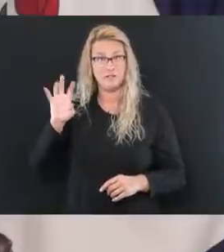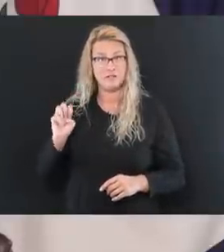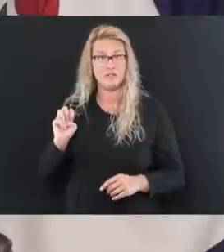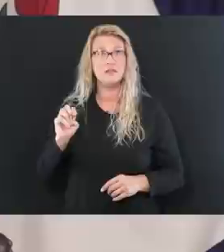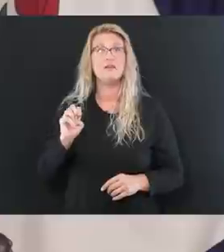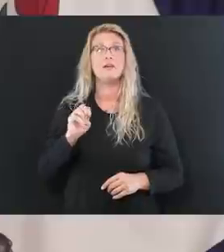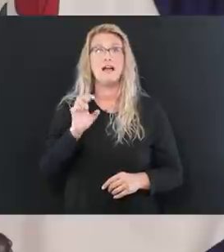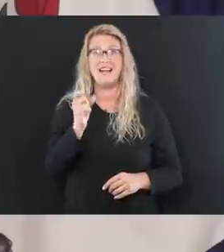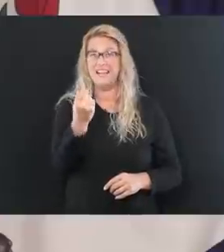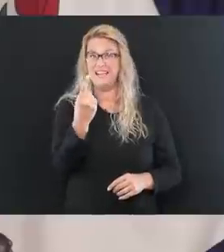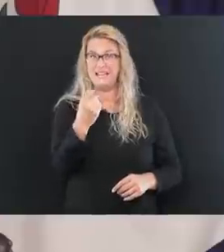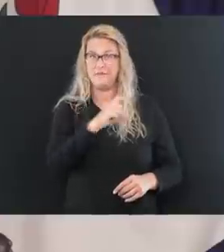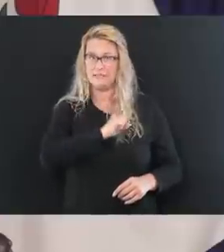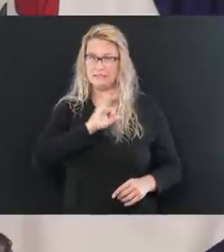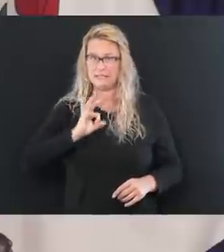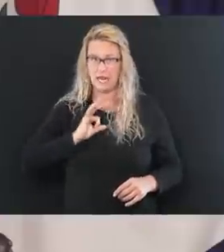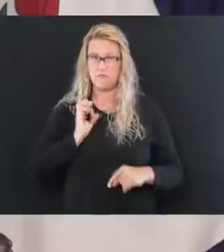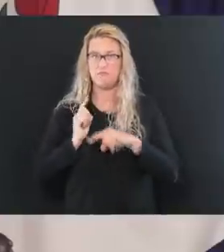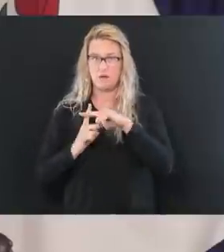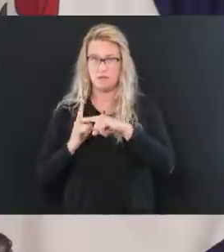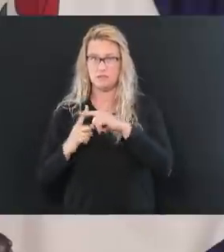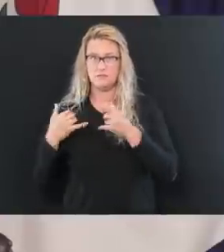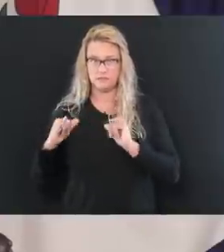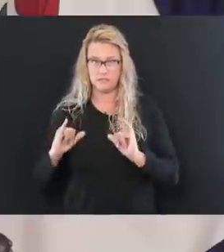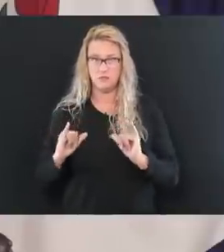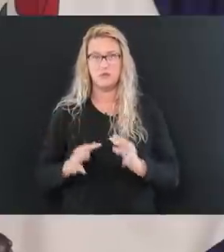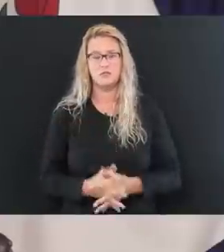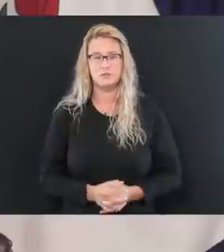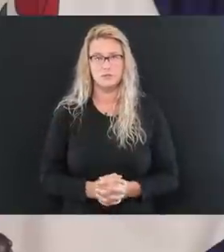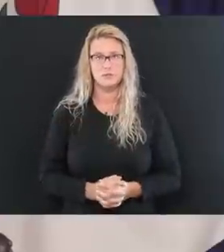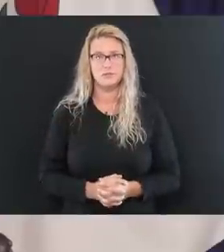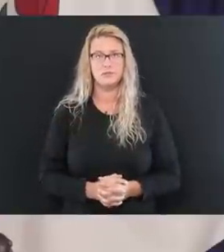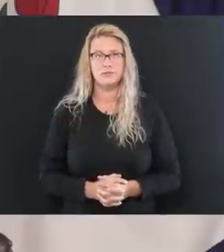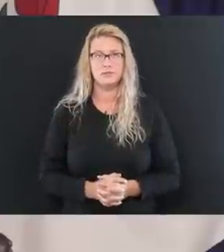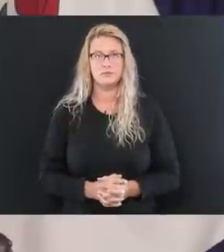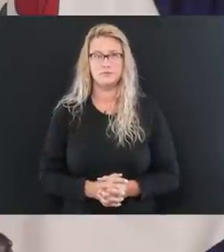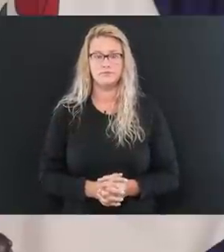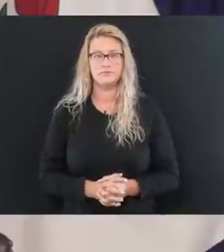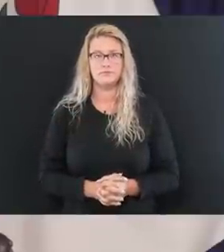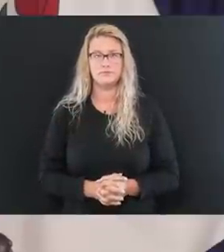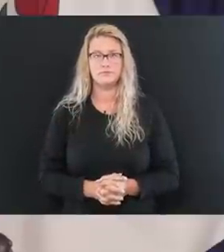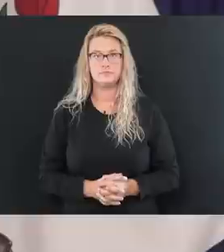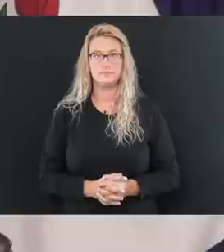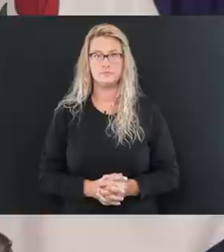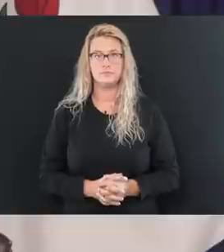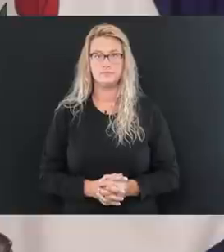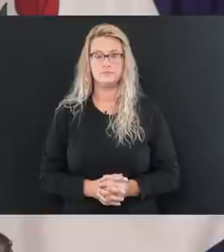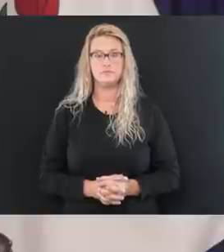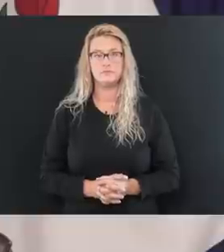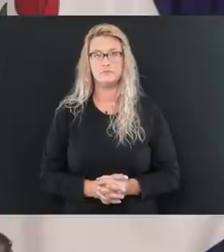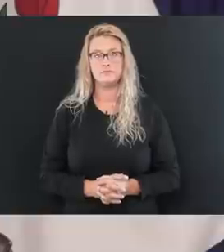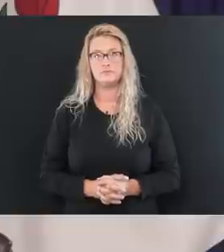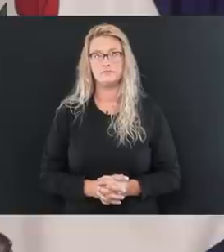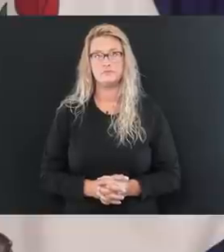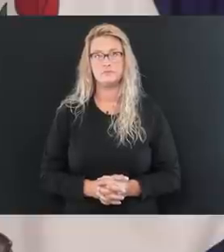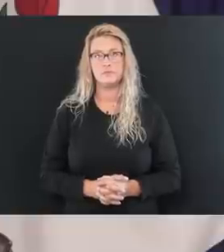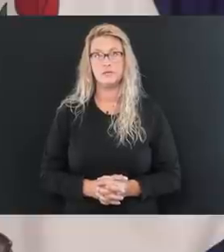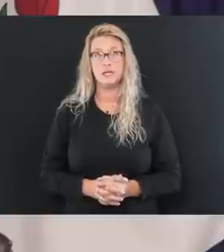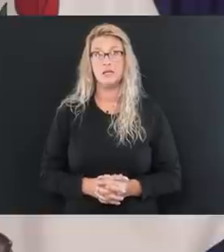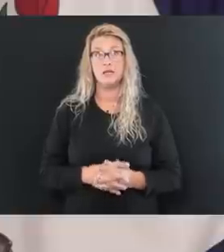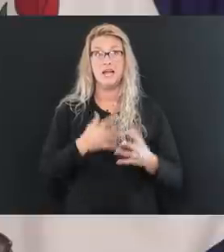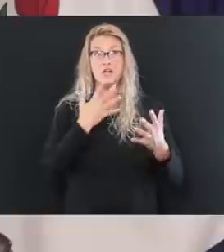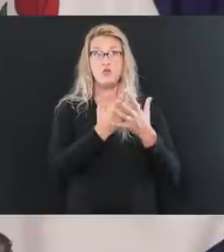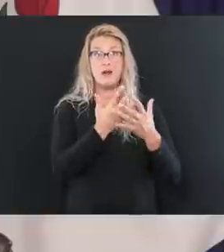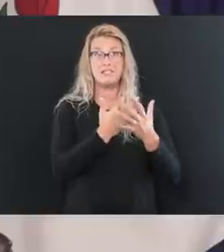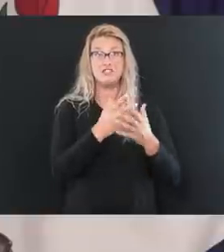staff cases there and 11 staff cases across the state in our corrections. Nine